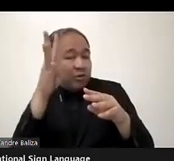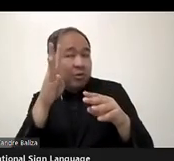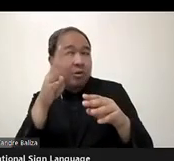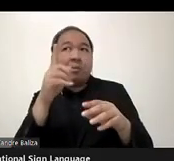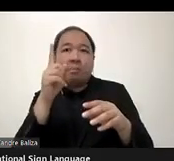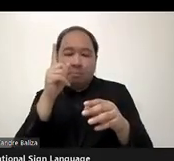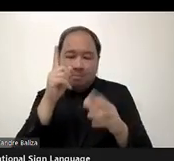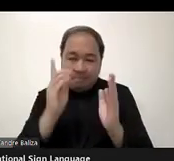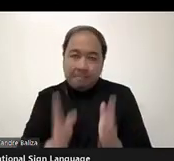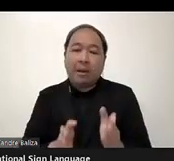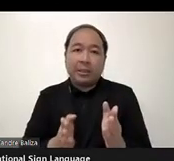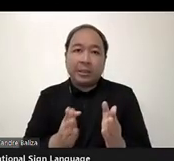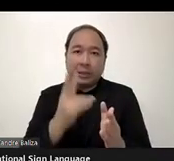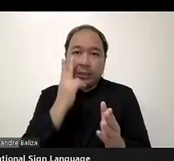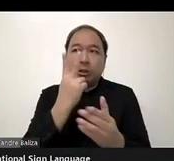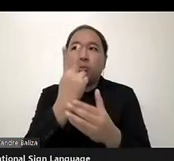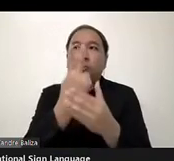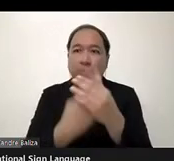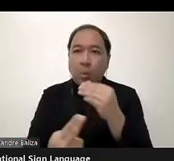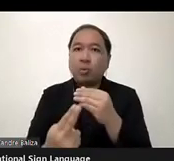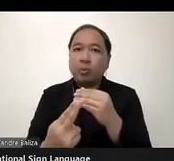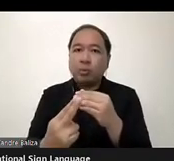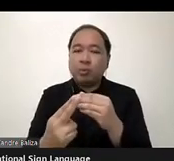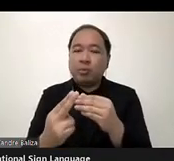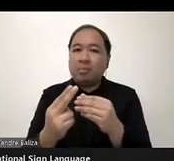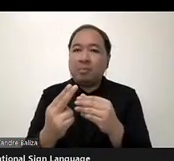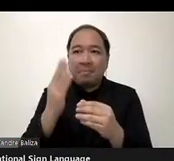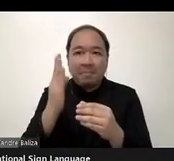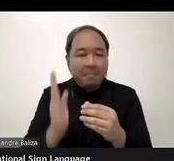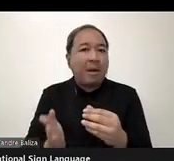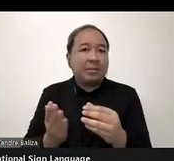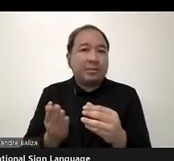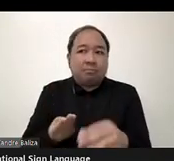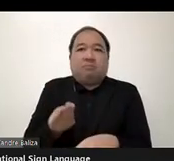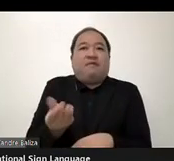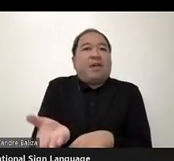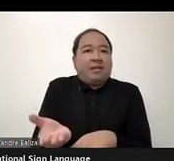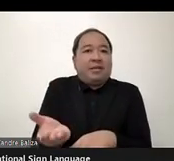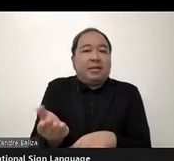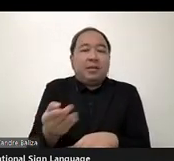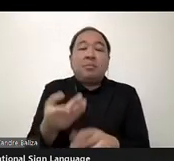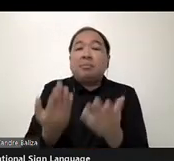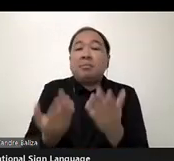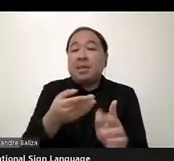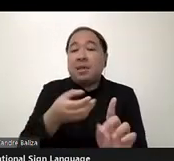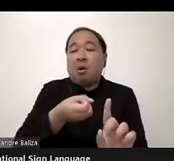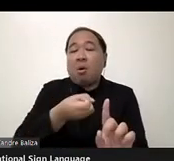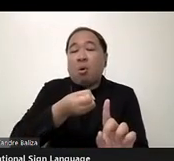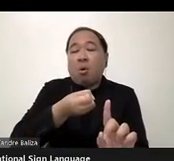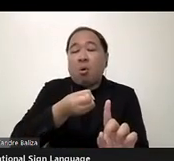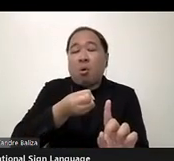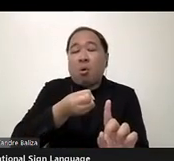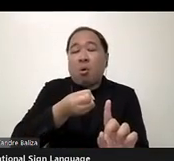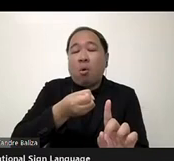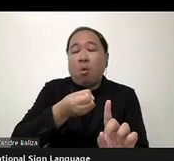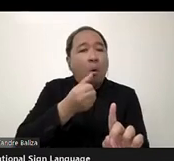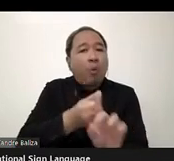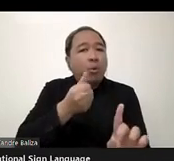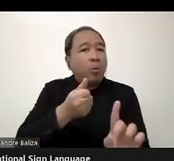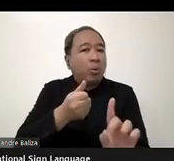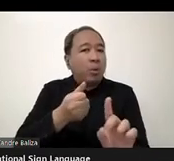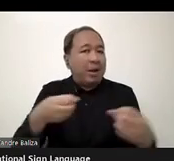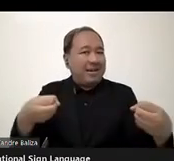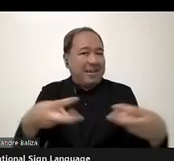place. Sometimes we use auto-captioning in personal meetings, which is enough, because between